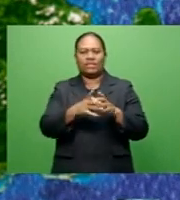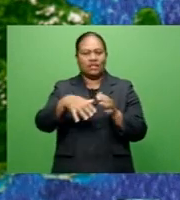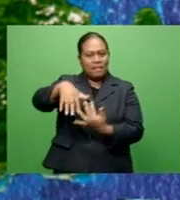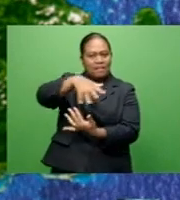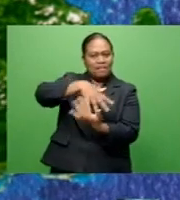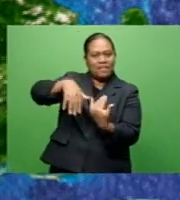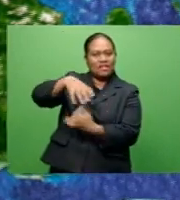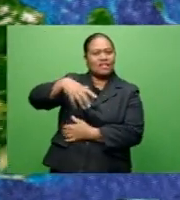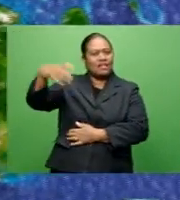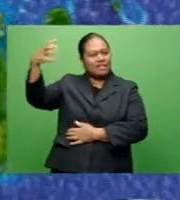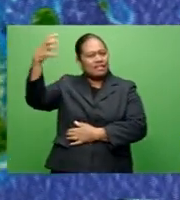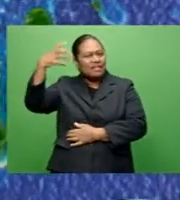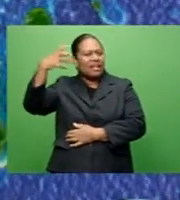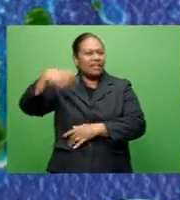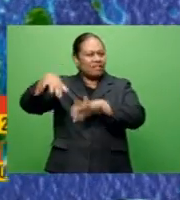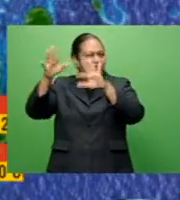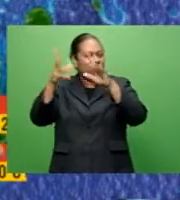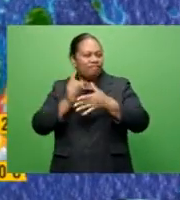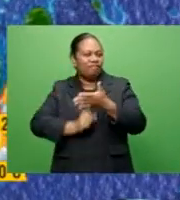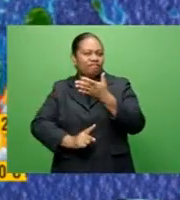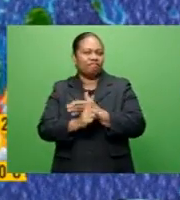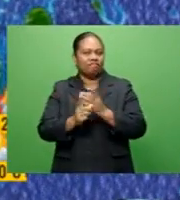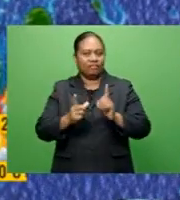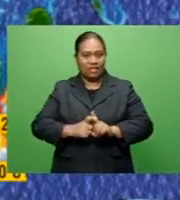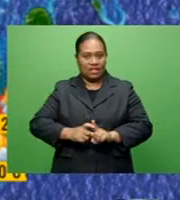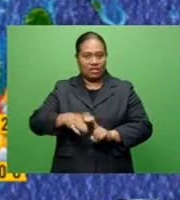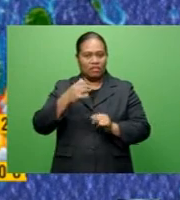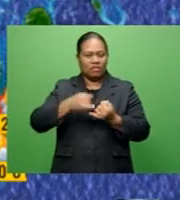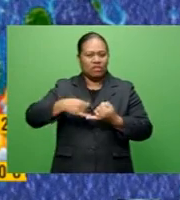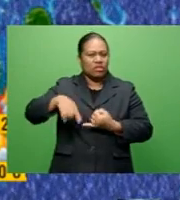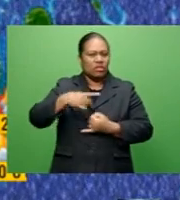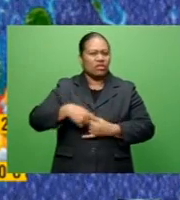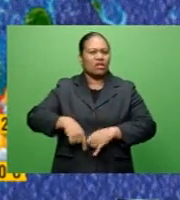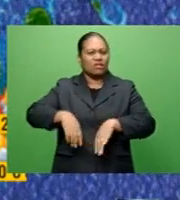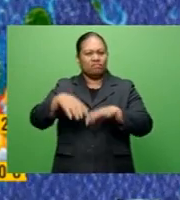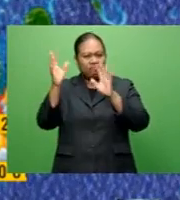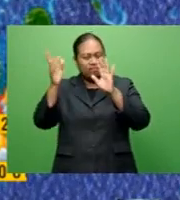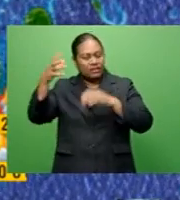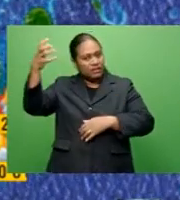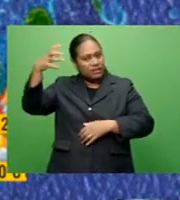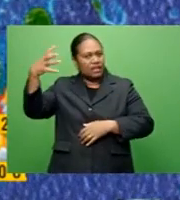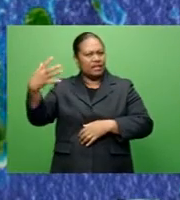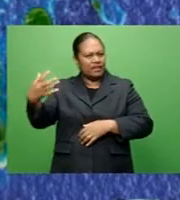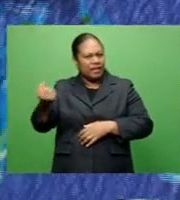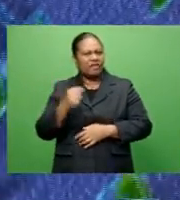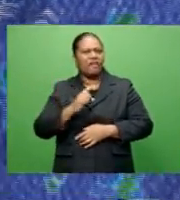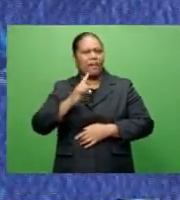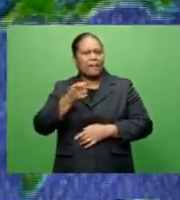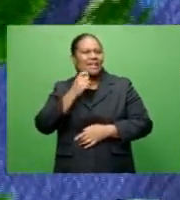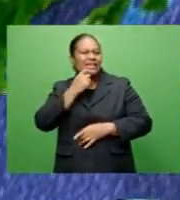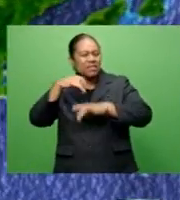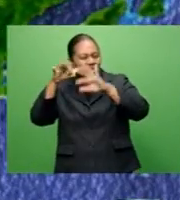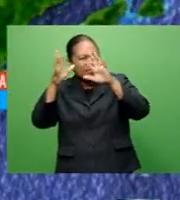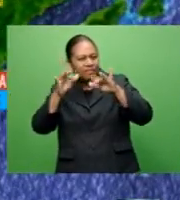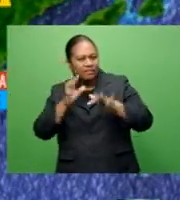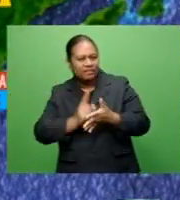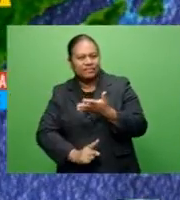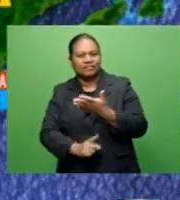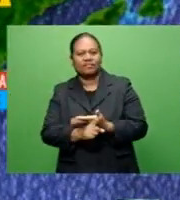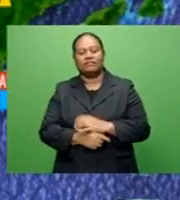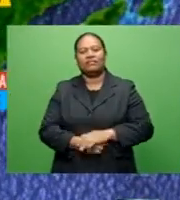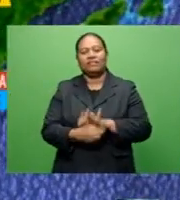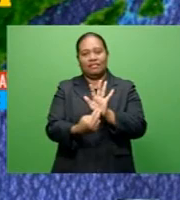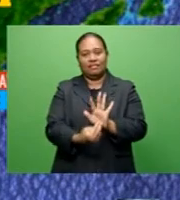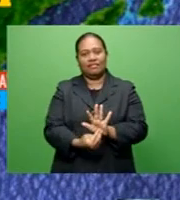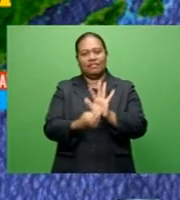and showers today. From Pacific Harbour to Suva, periods of sunshine were interrupted by occasional light showers. And